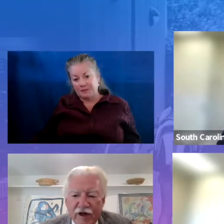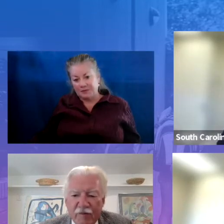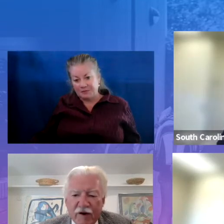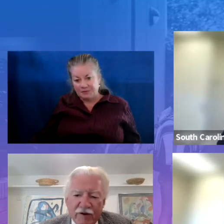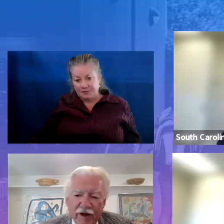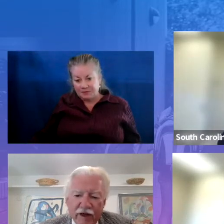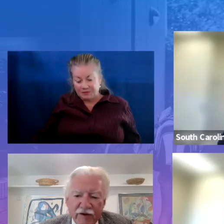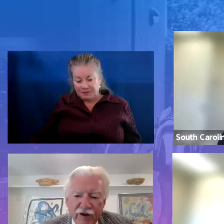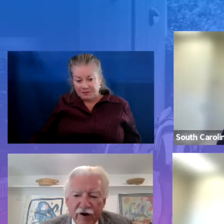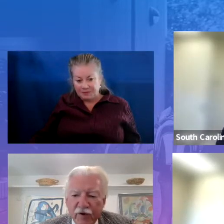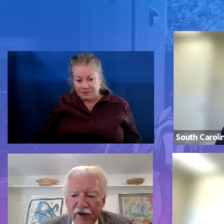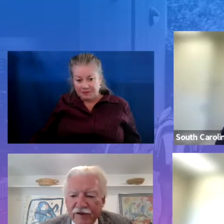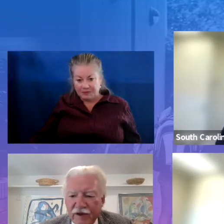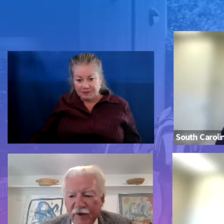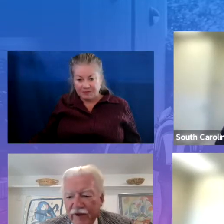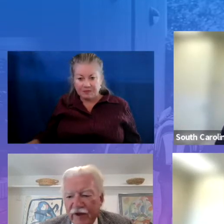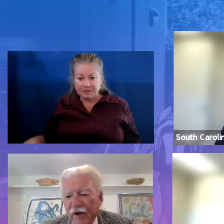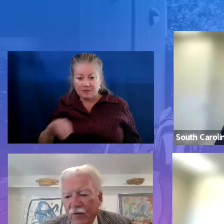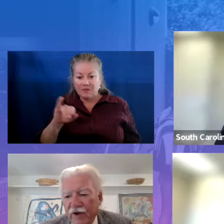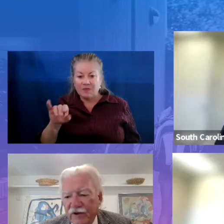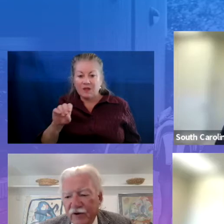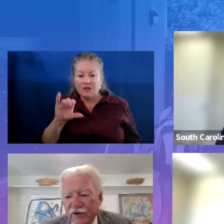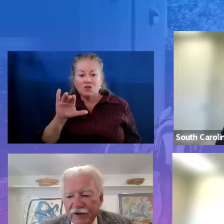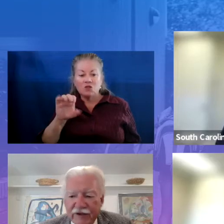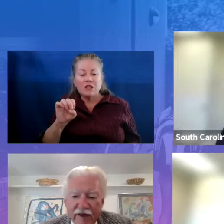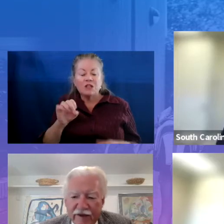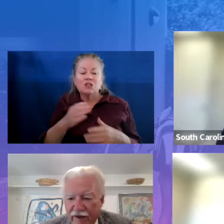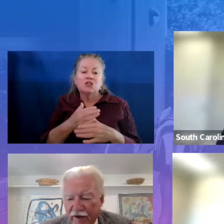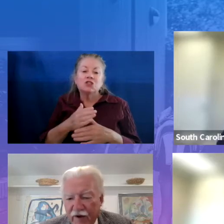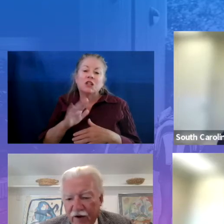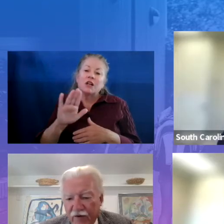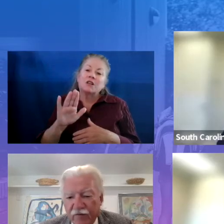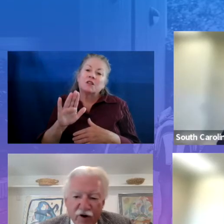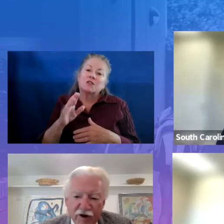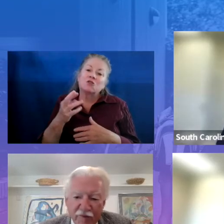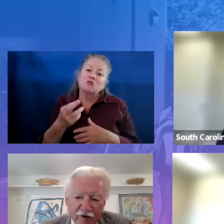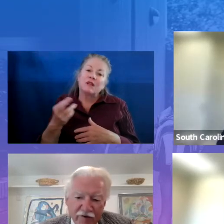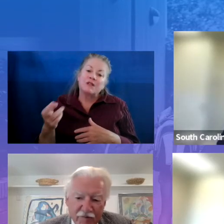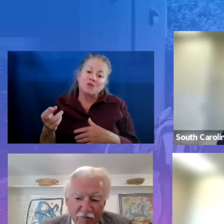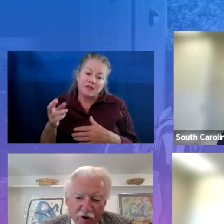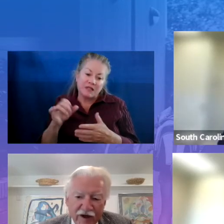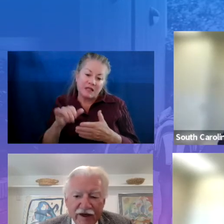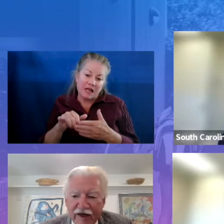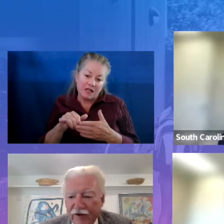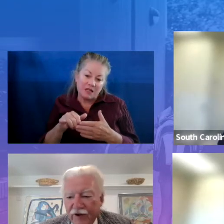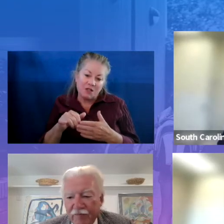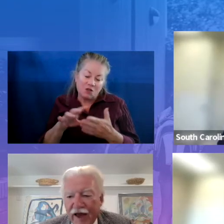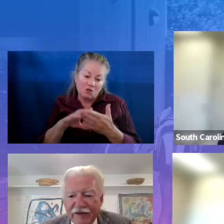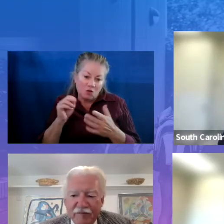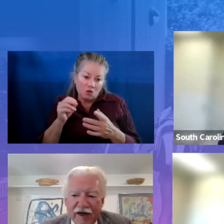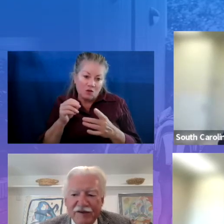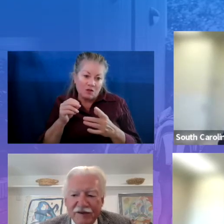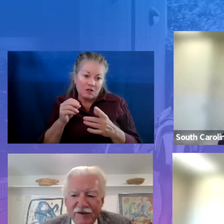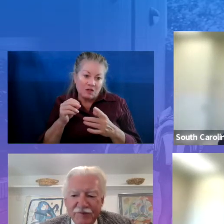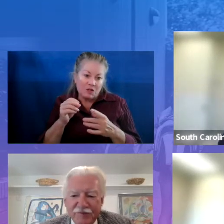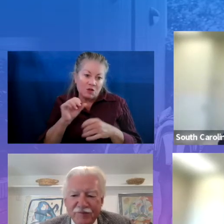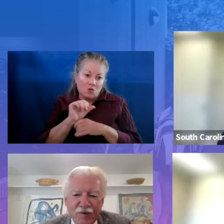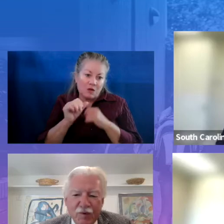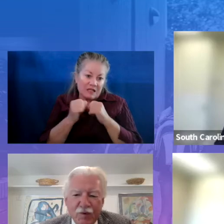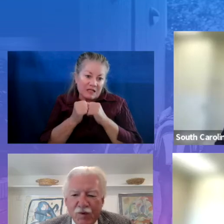Joyce, how about sharing with us some of the resources that you've learned about that working together can maximize?